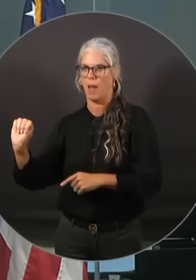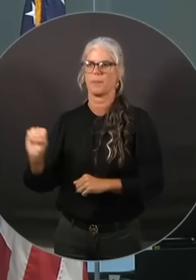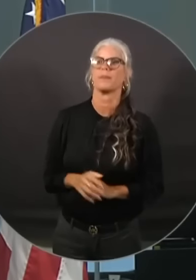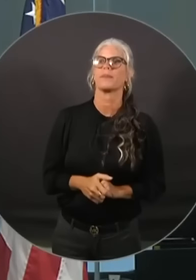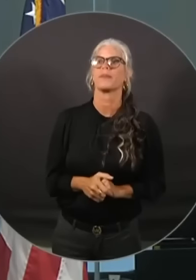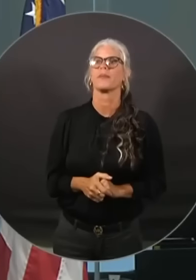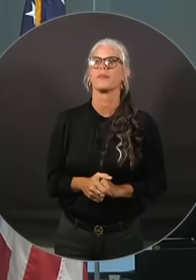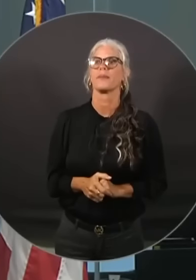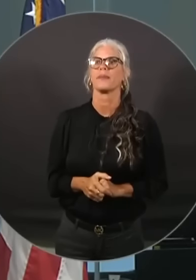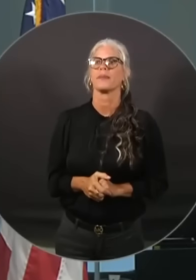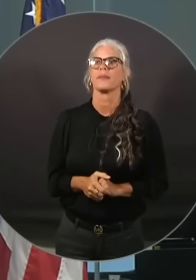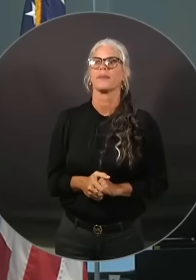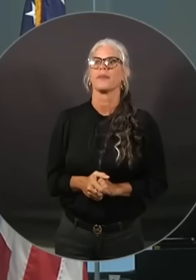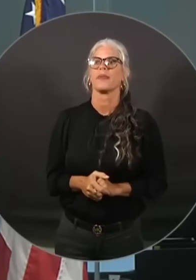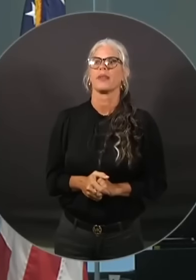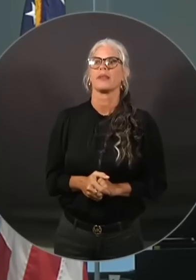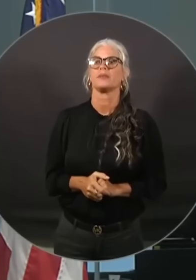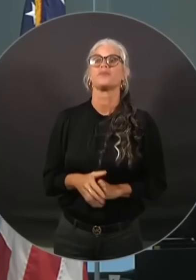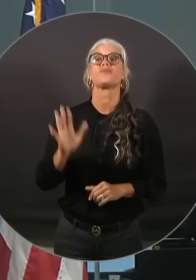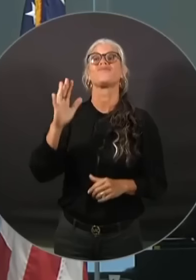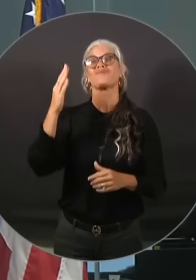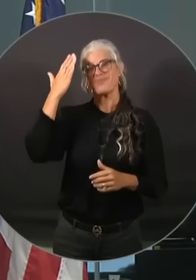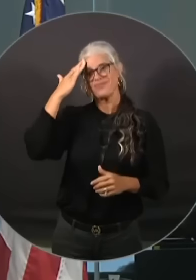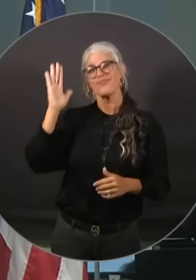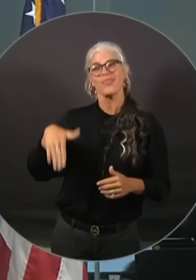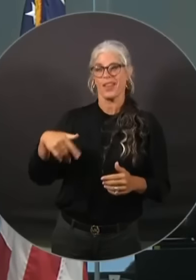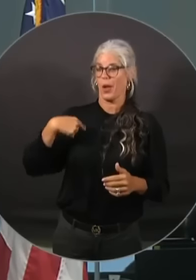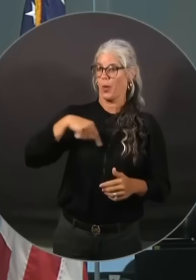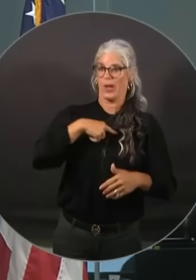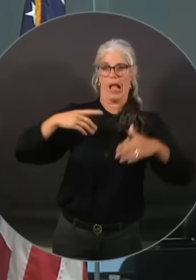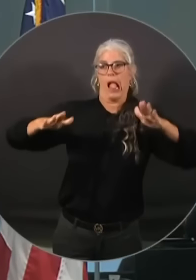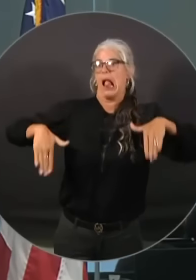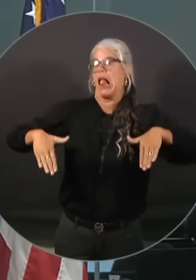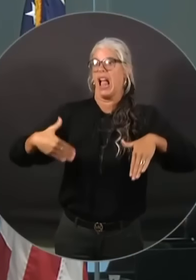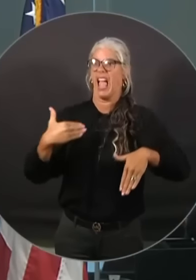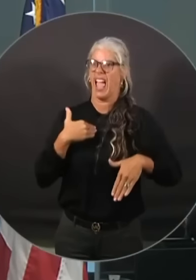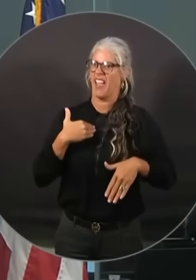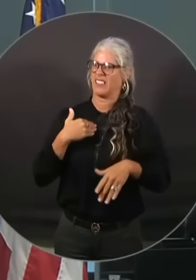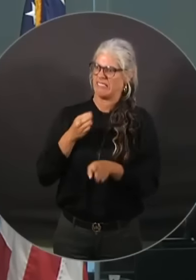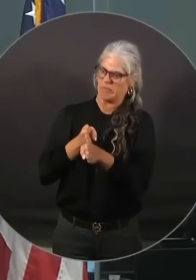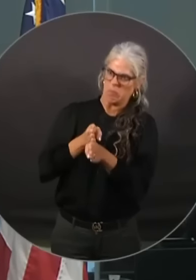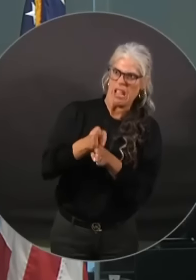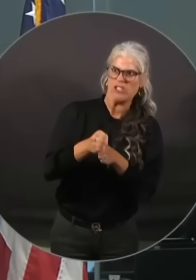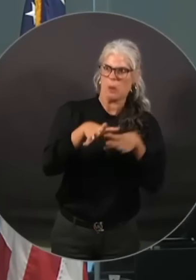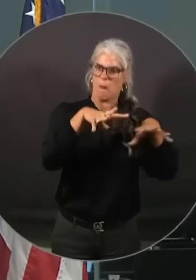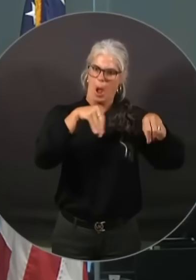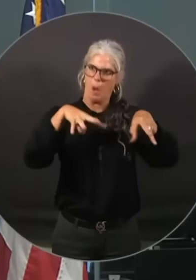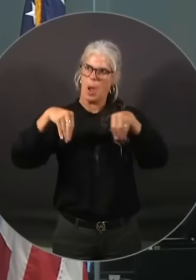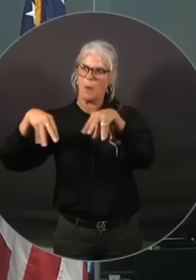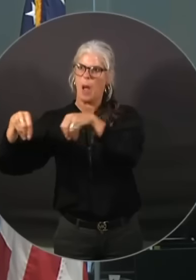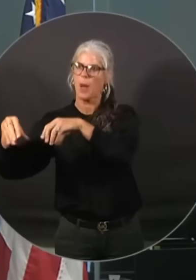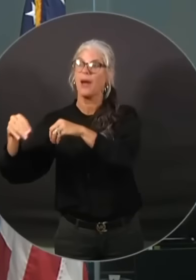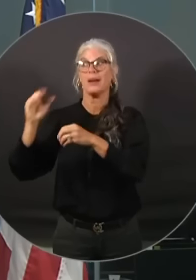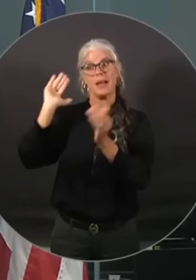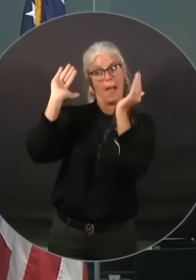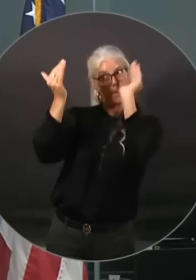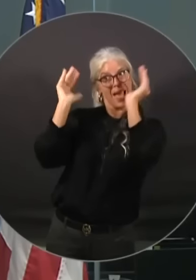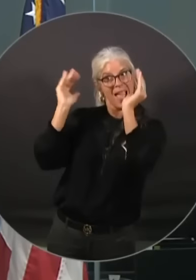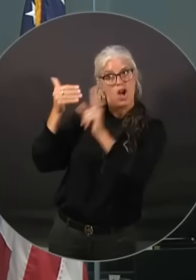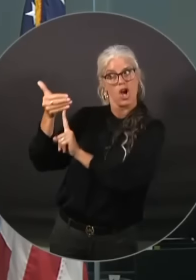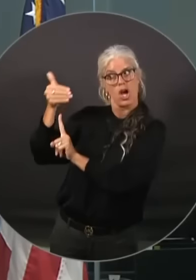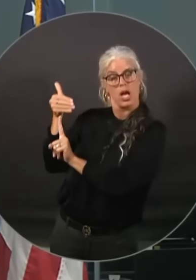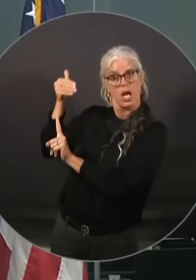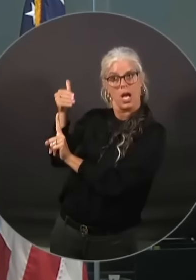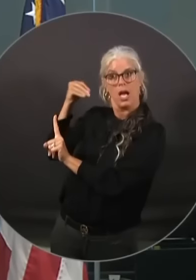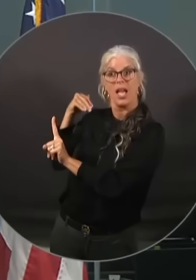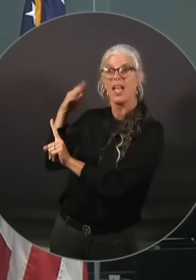.com. Although we haven't had major power outages compared to some of the past storms. If you are without power and you want to use